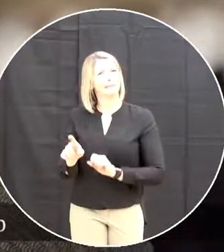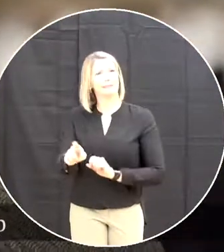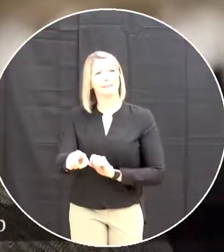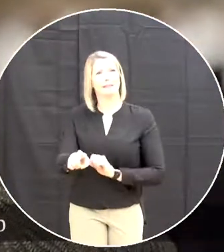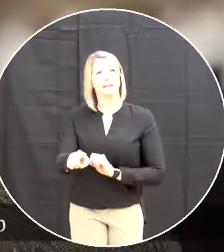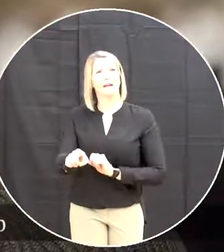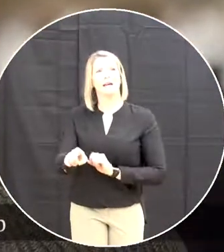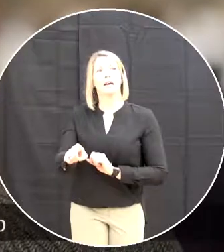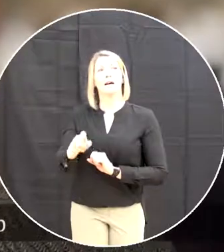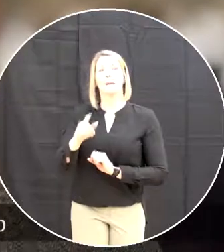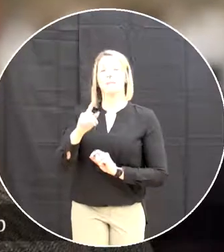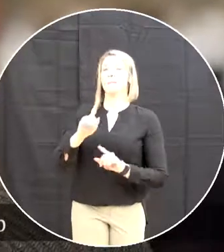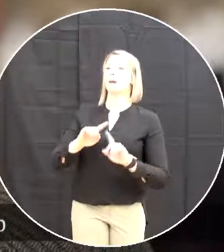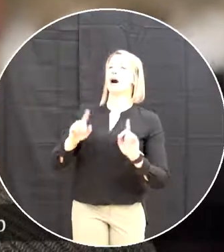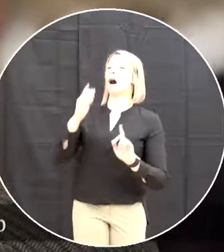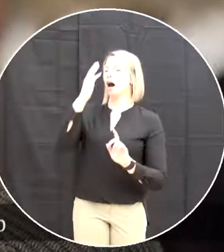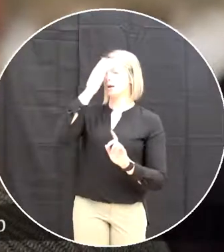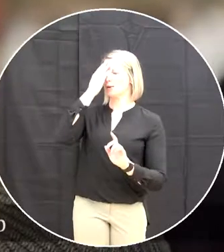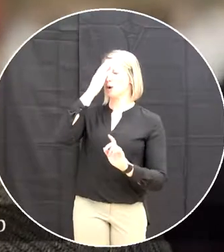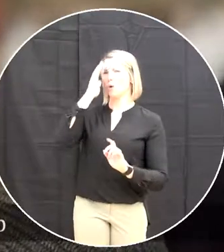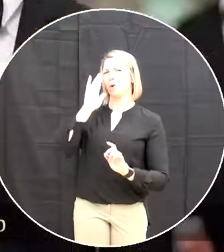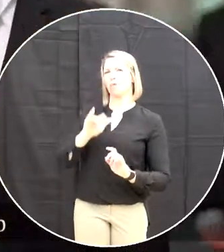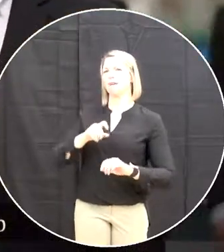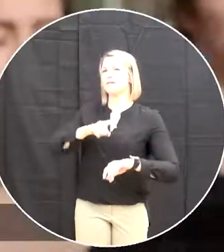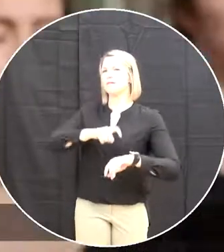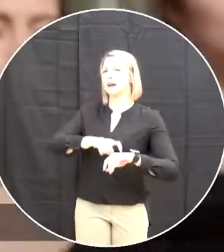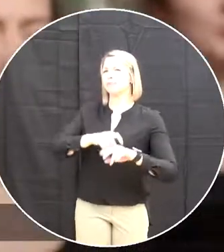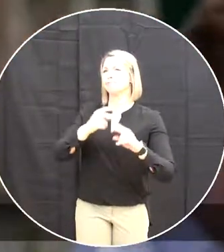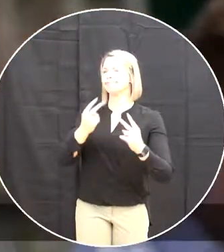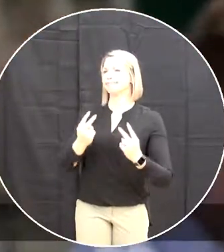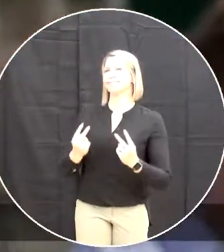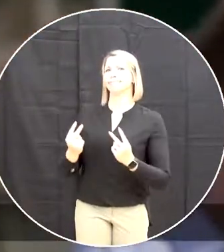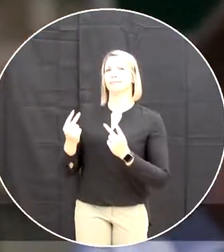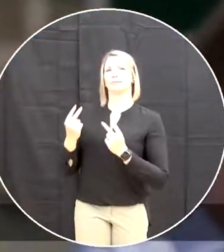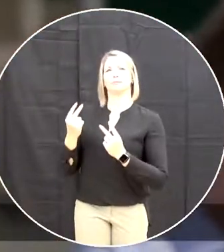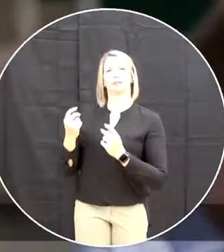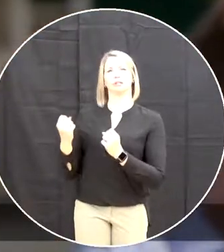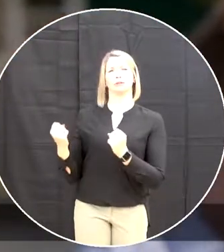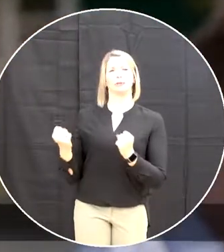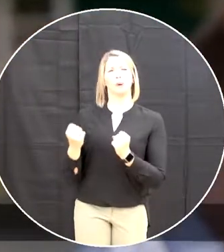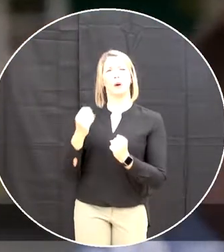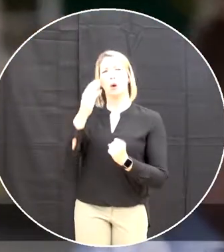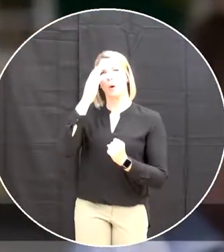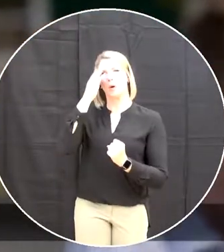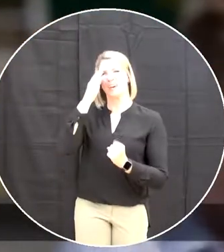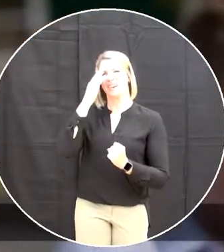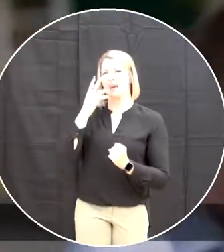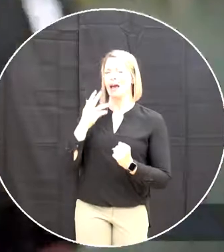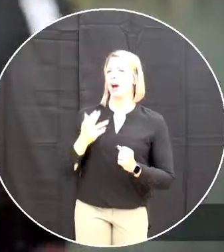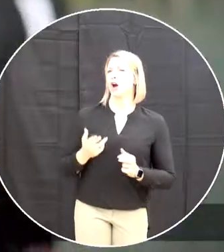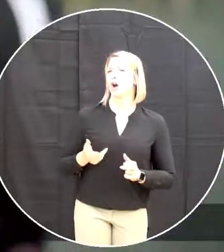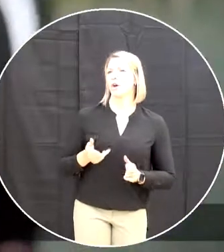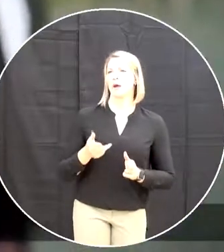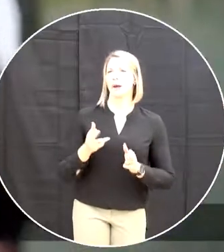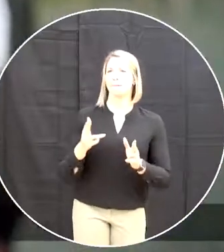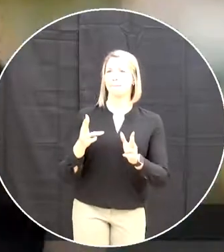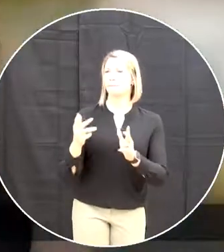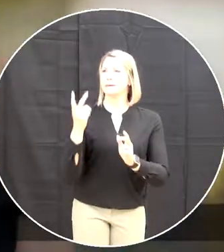greyhound of the deep That rushes madly by